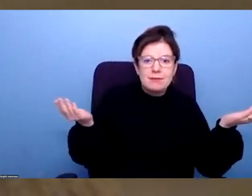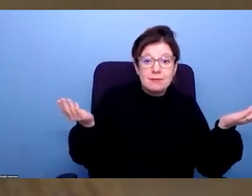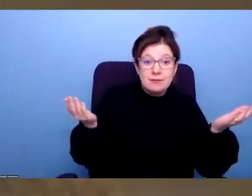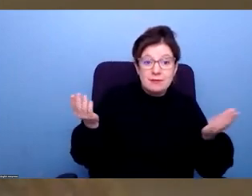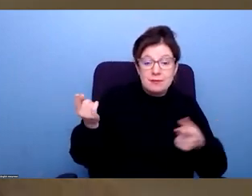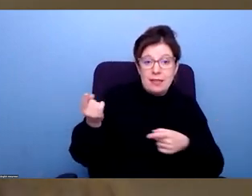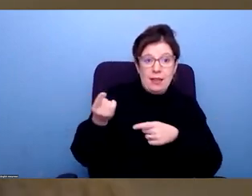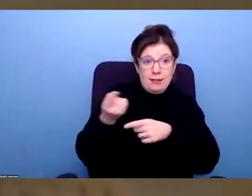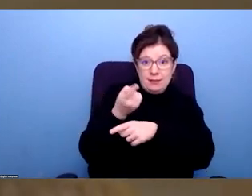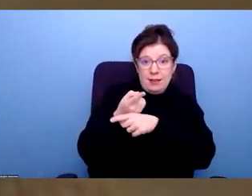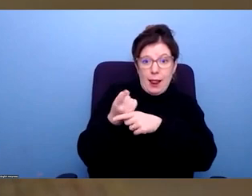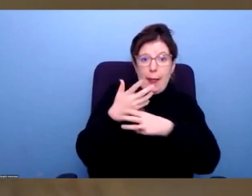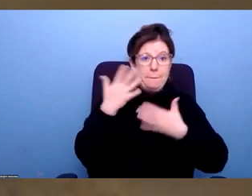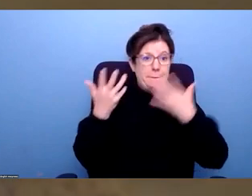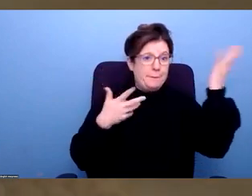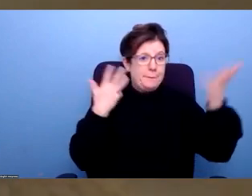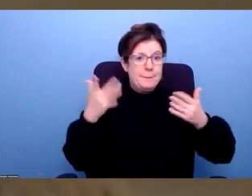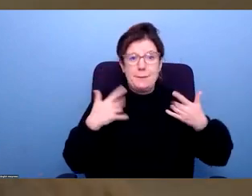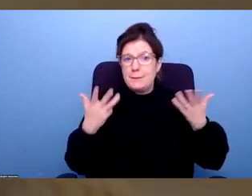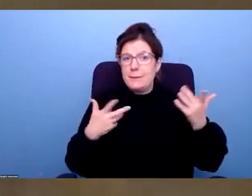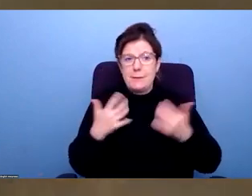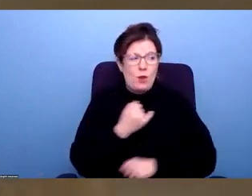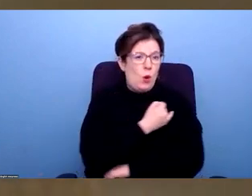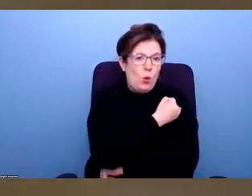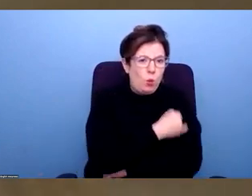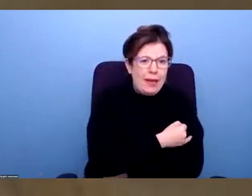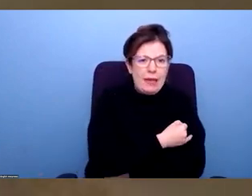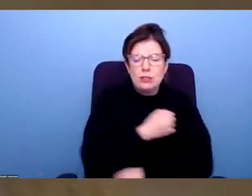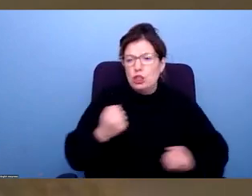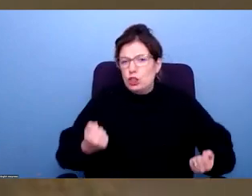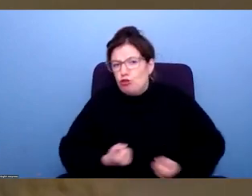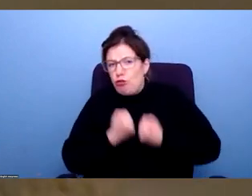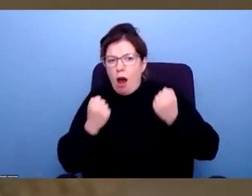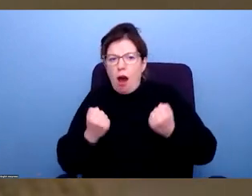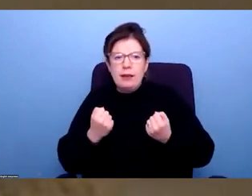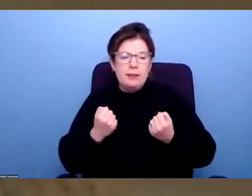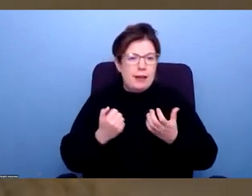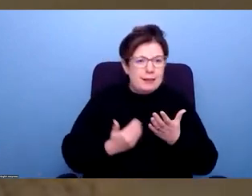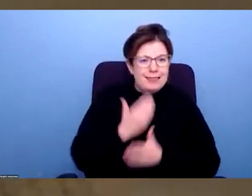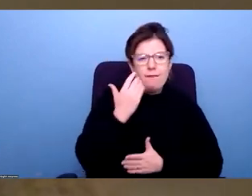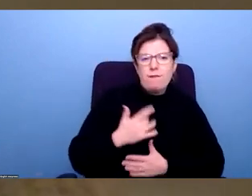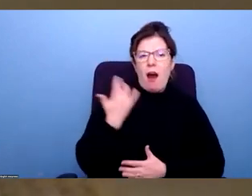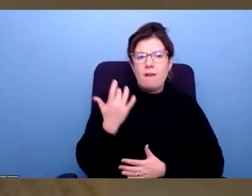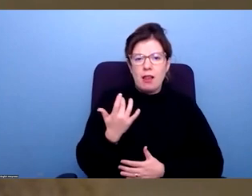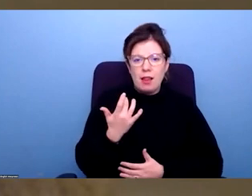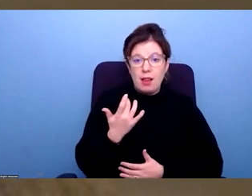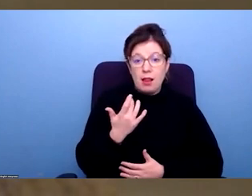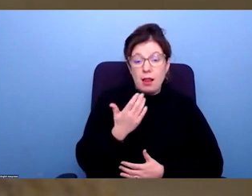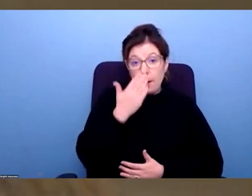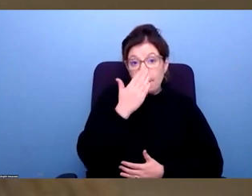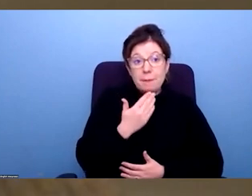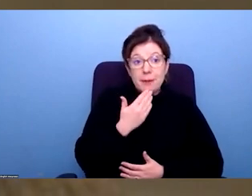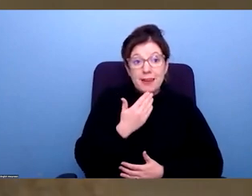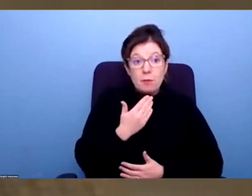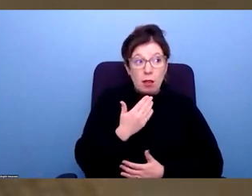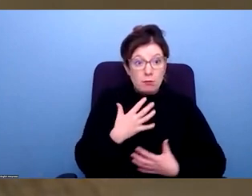weakness and supremacy and survival of the fittest, and a lot of people just simply either